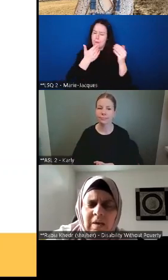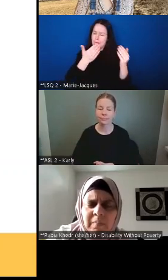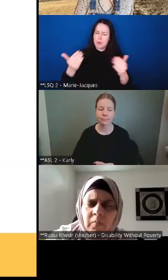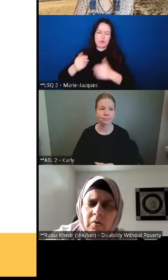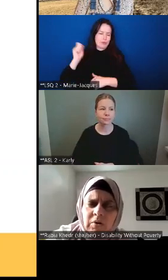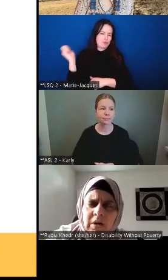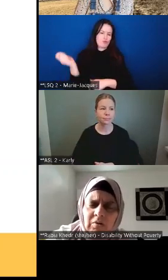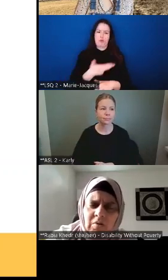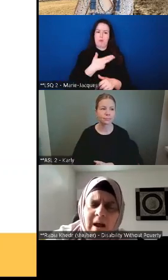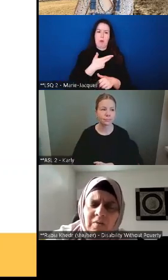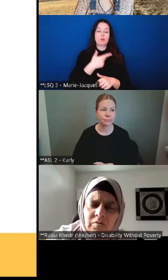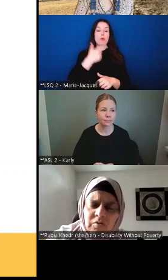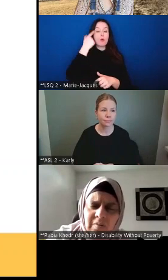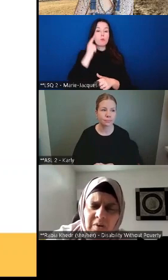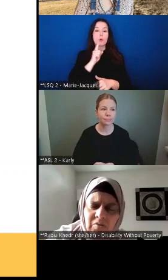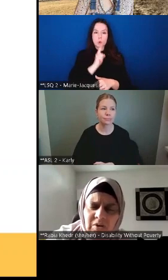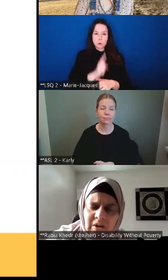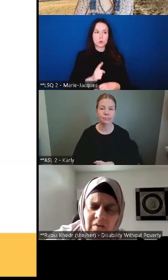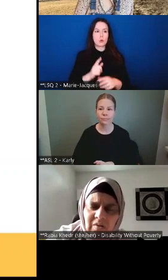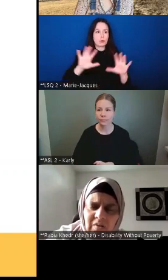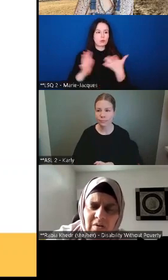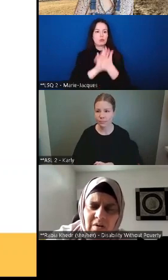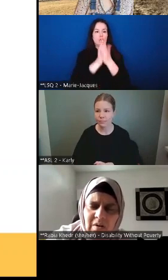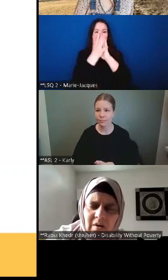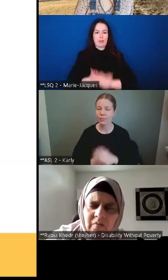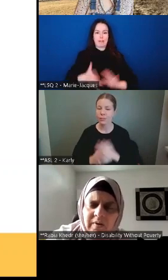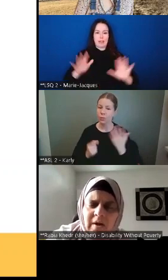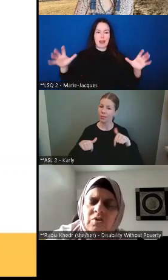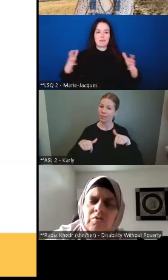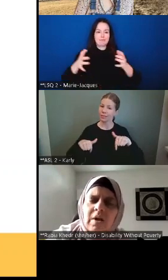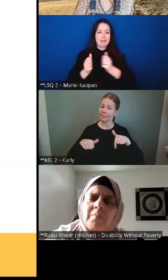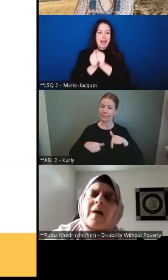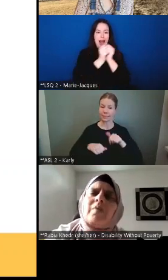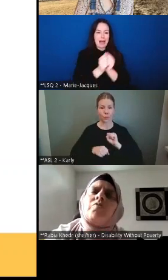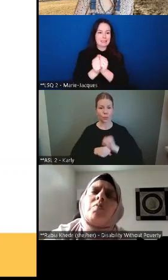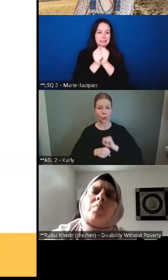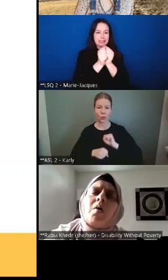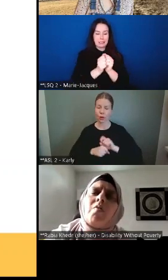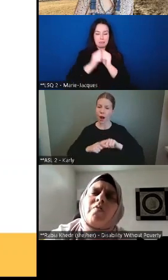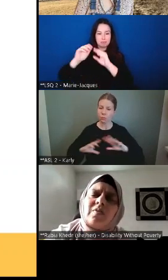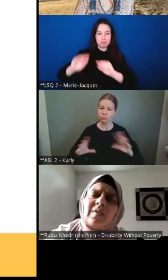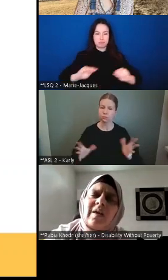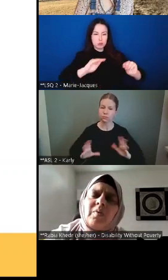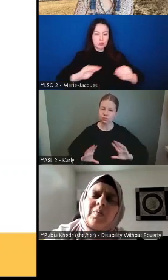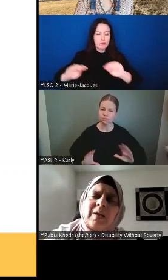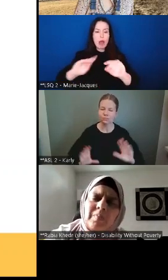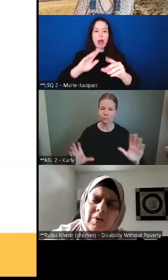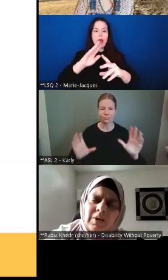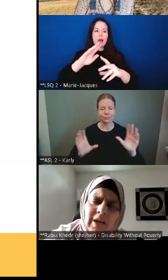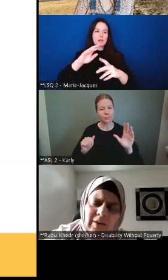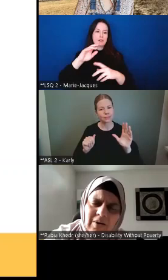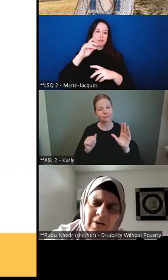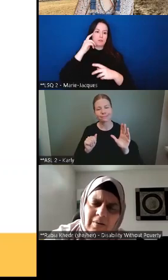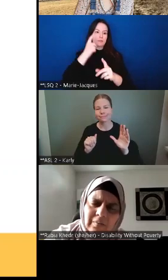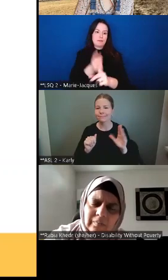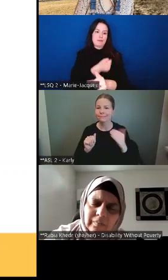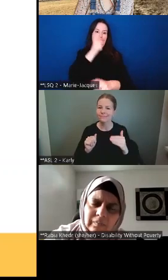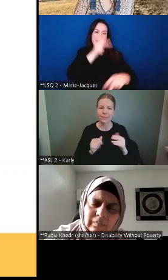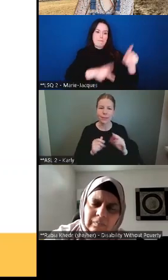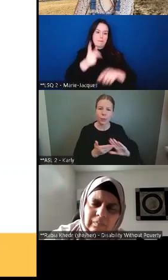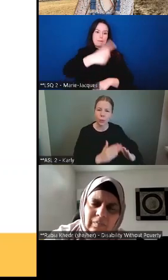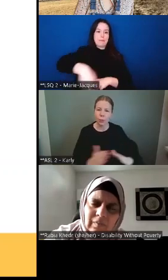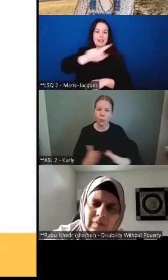deep rooted in grassroots communities if we are to create a better tomorrow for disabled people in canada